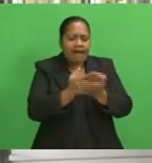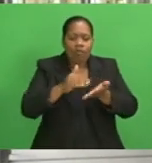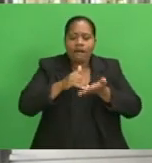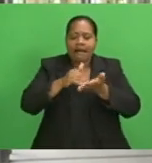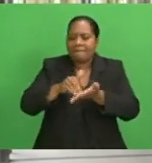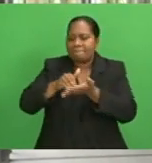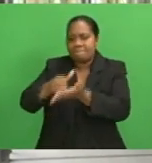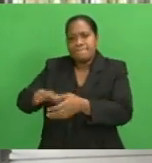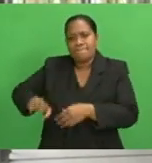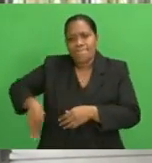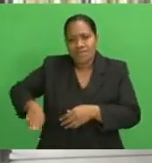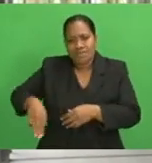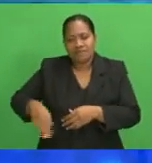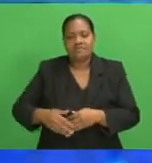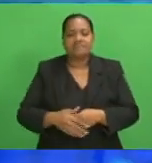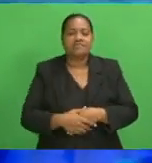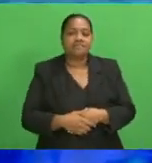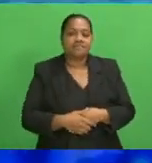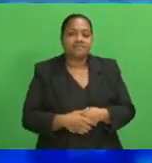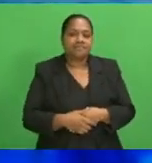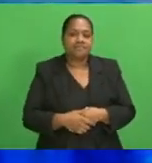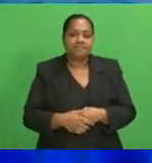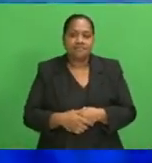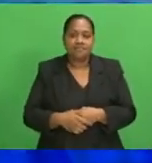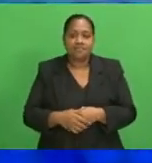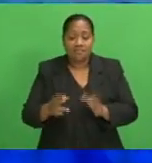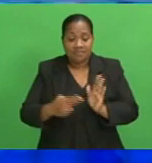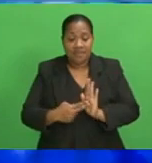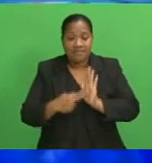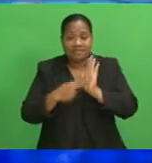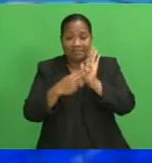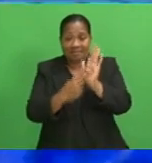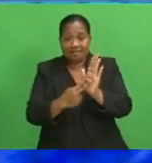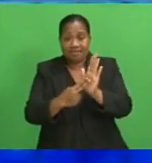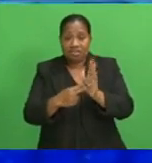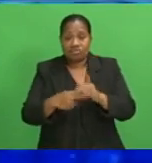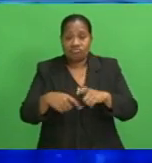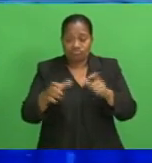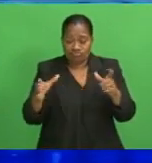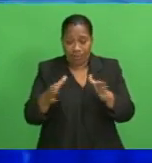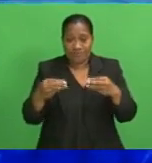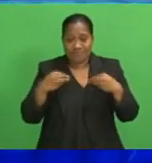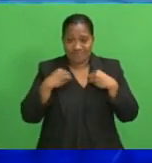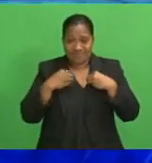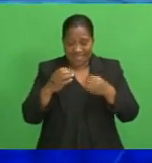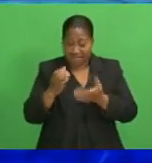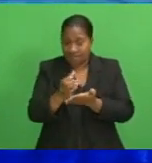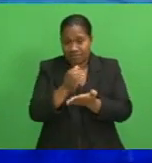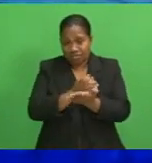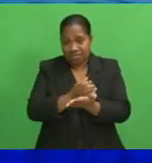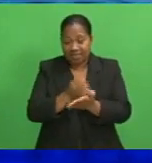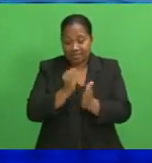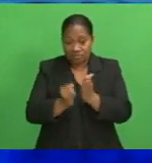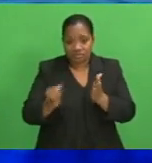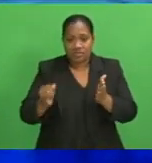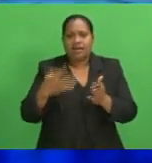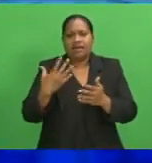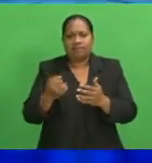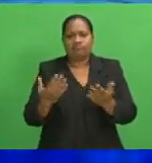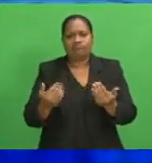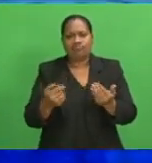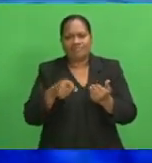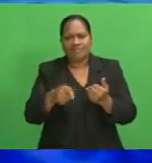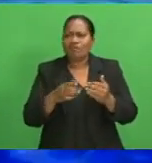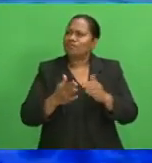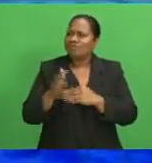Rakao Tonga, FBC News. The Nandi Chamber of Commerce and Industry has welcomed the further relaxation of COVID-19 restrictions by